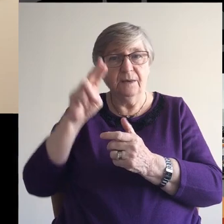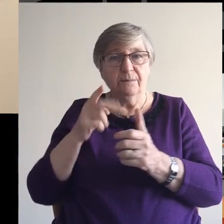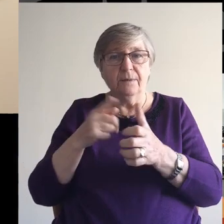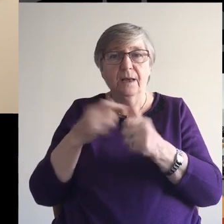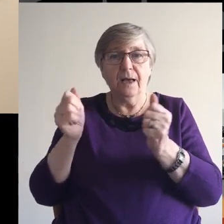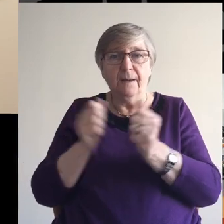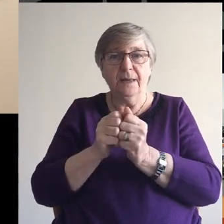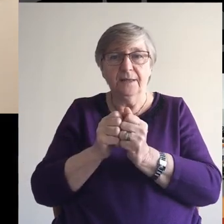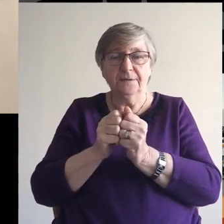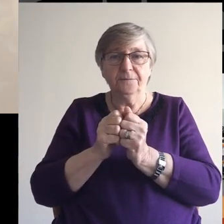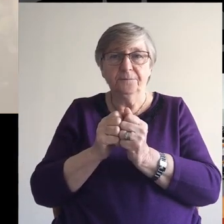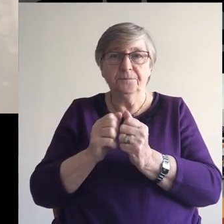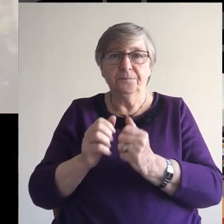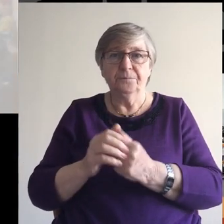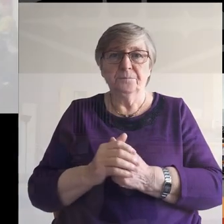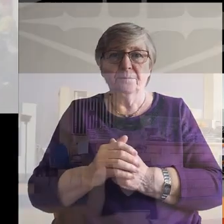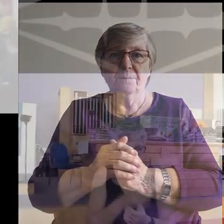Amen.